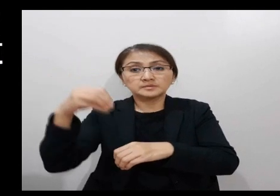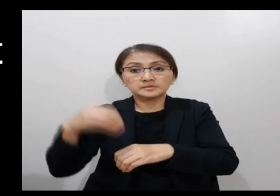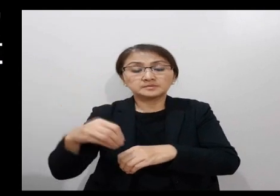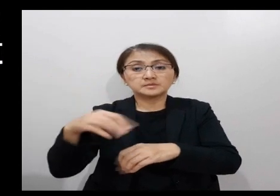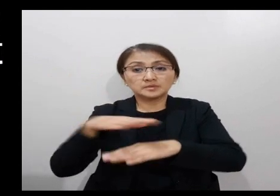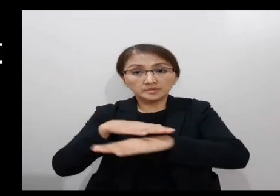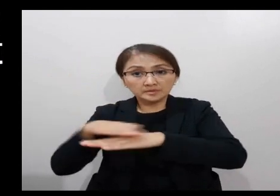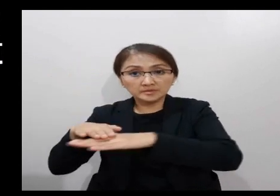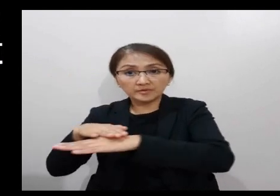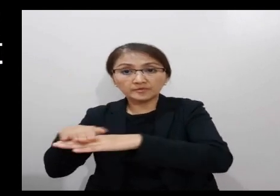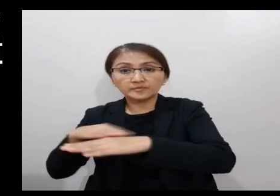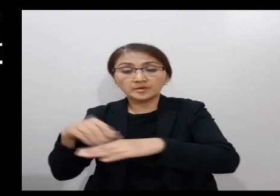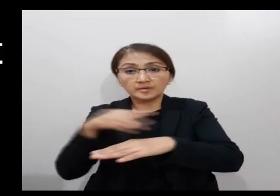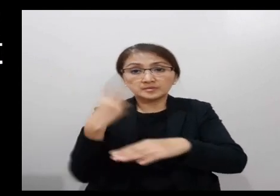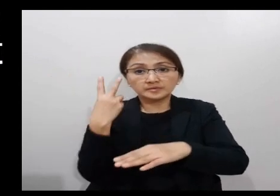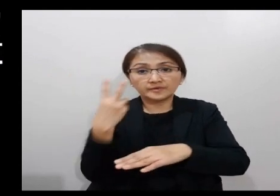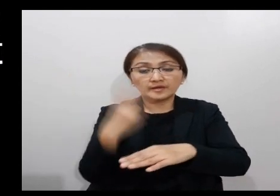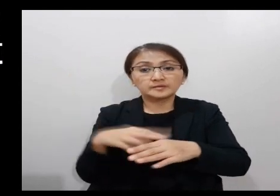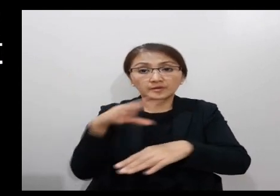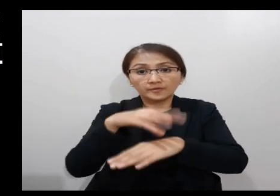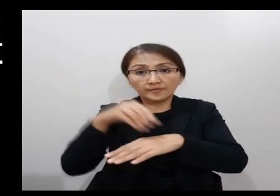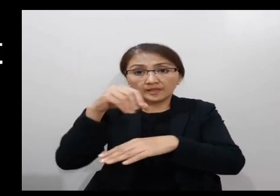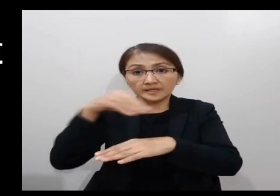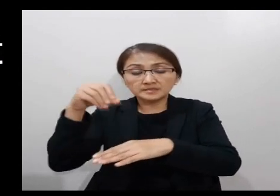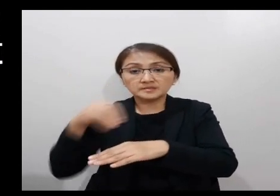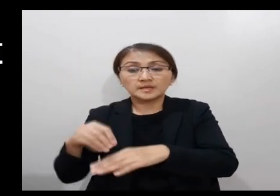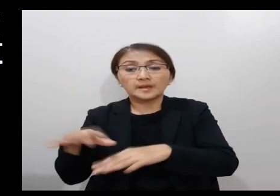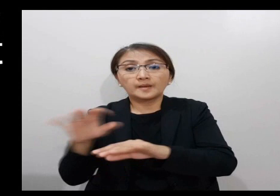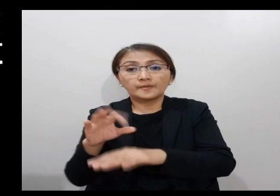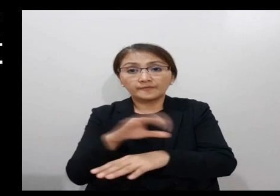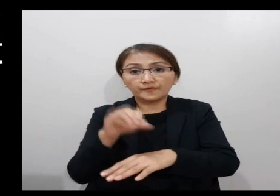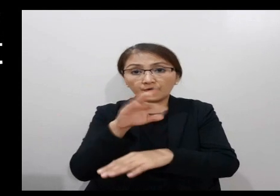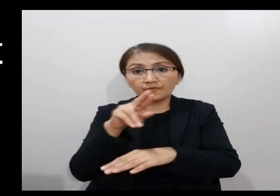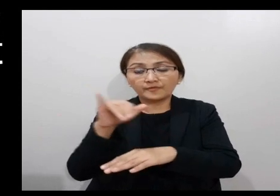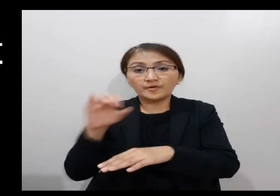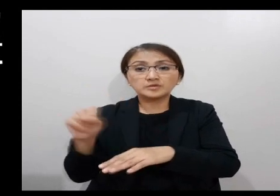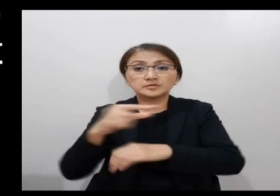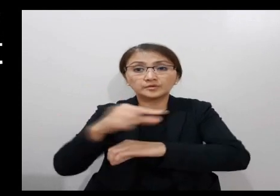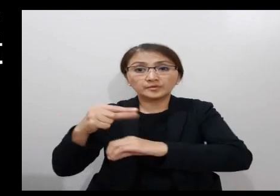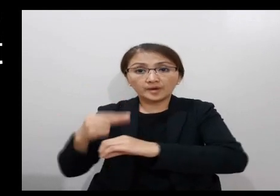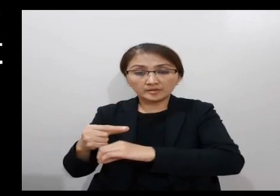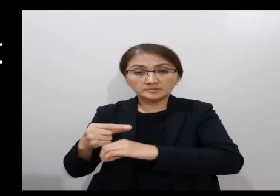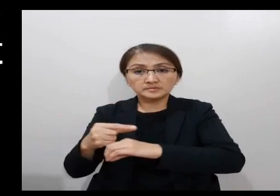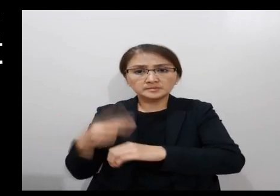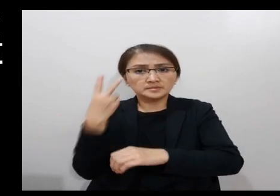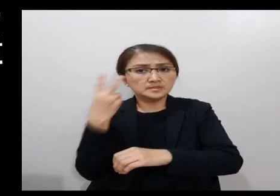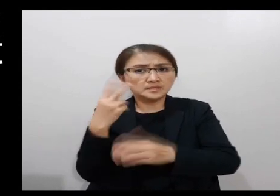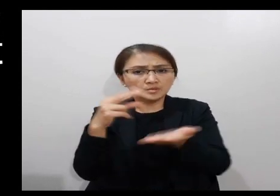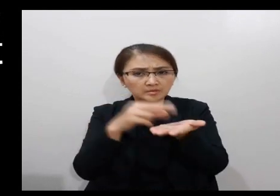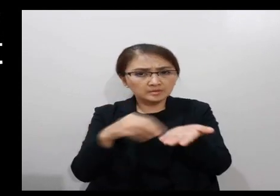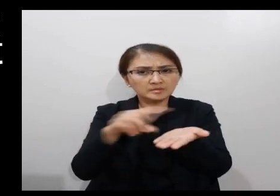there on the surface of the desert were fine flakes, like hoarfrost on the ground. On seeing it, the